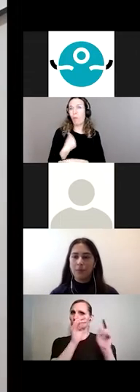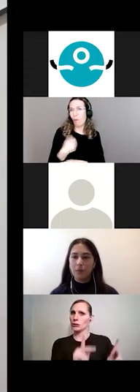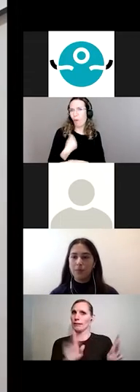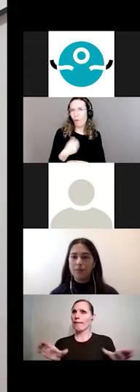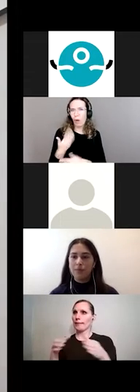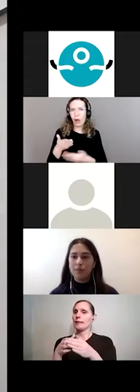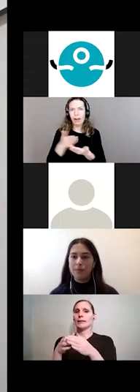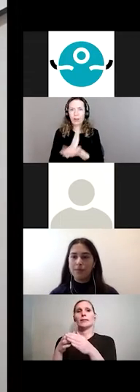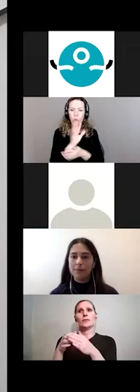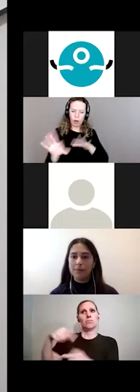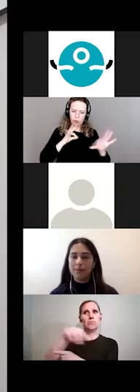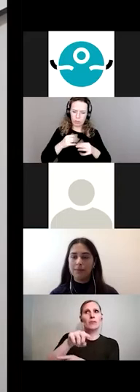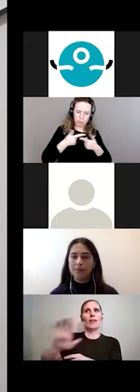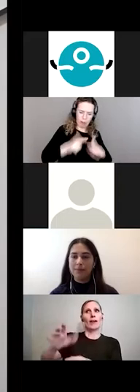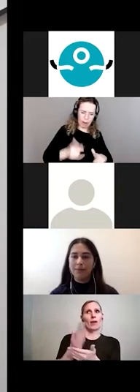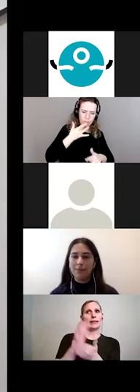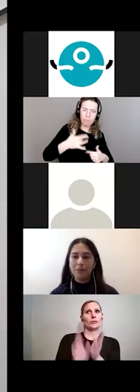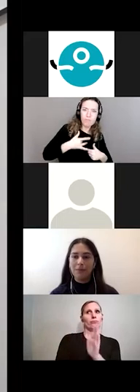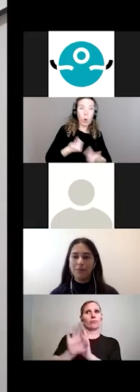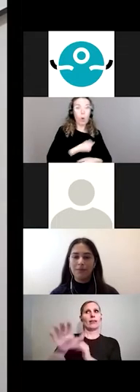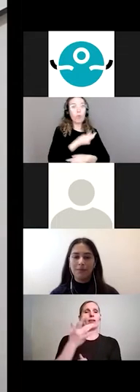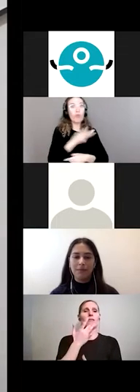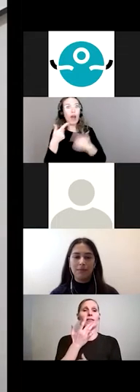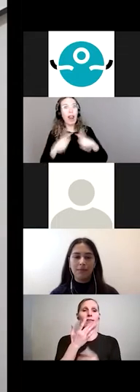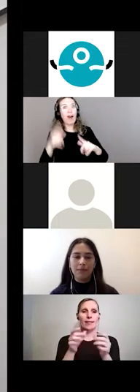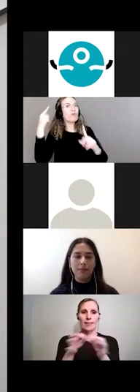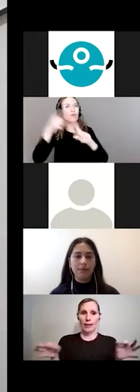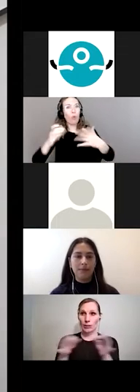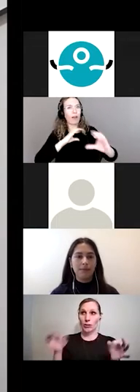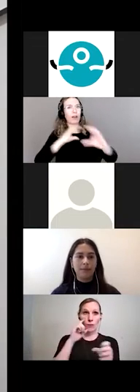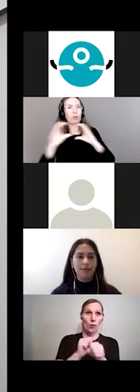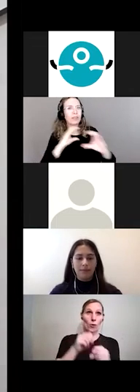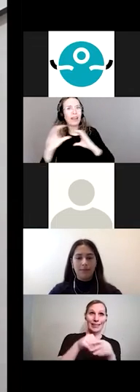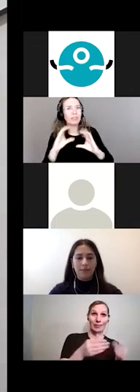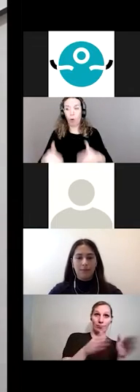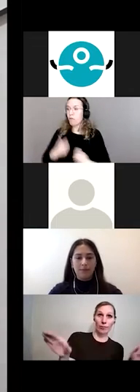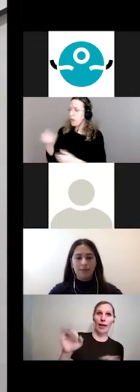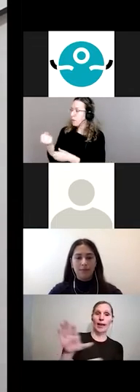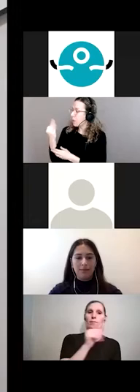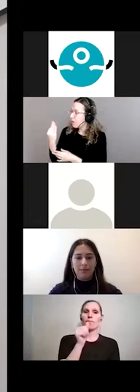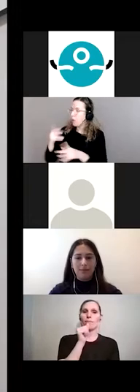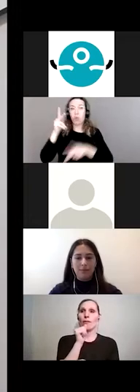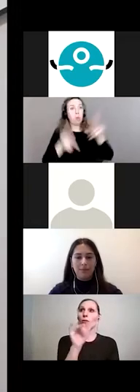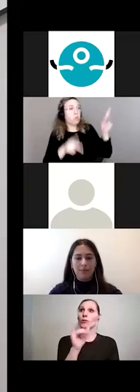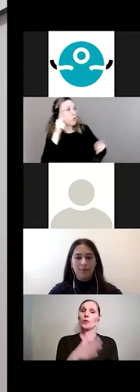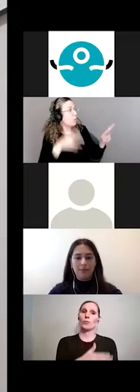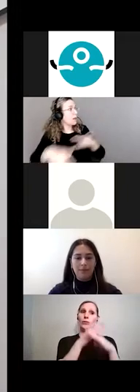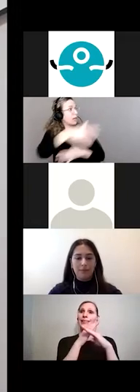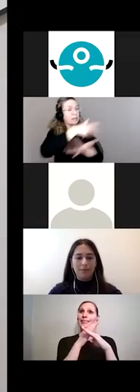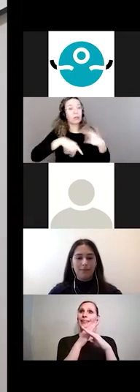one's language or languages for communication both within the private and the public spheres. They protect the individual and collective